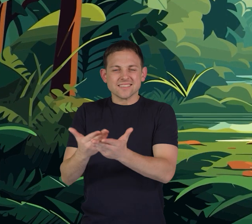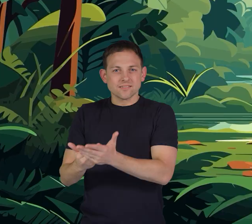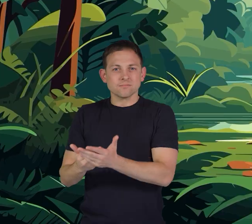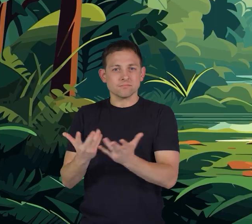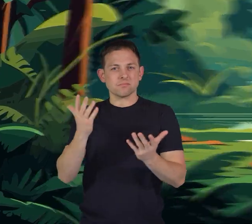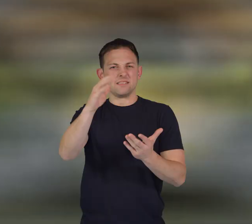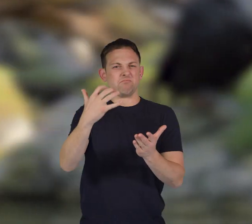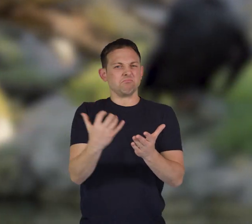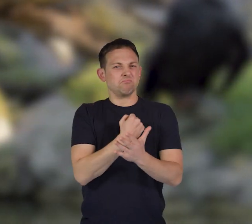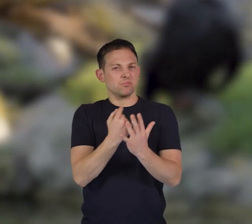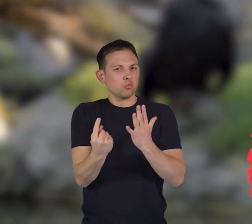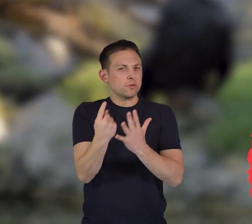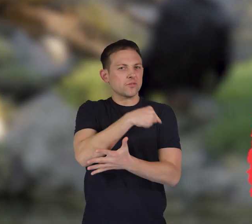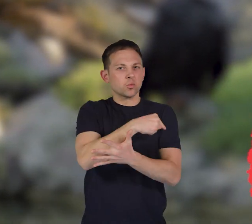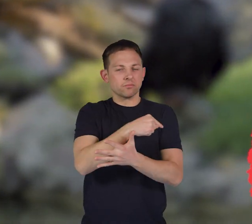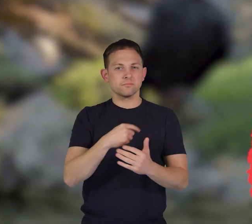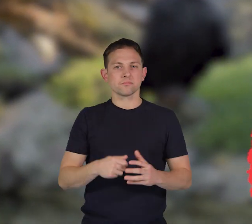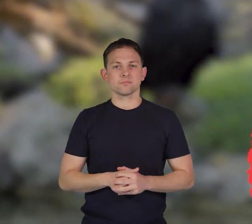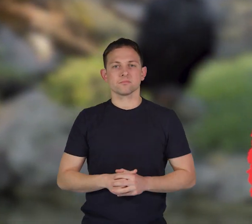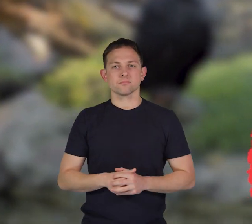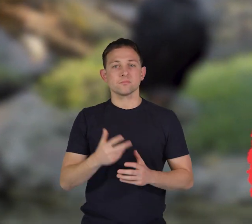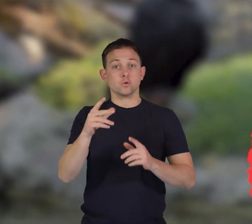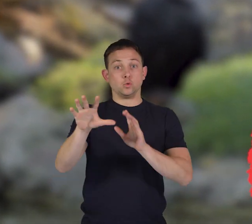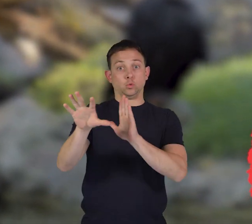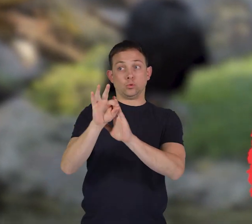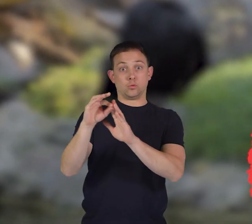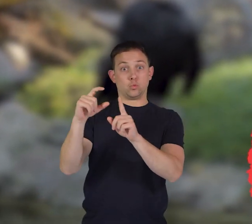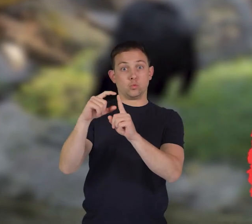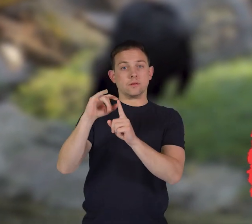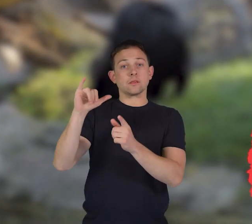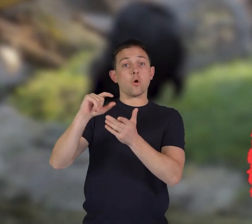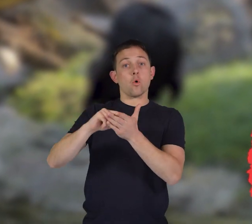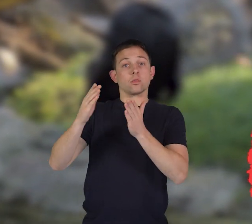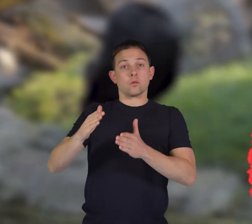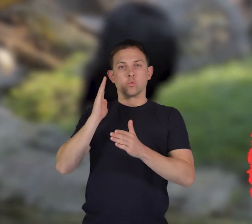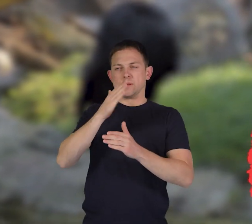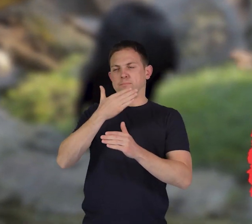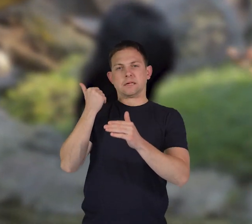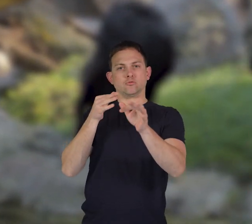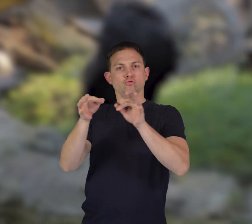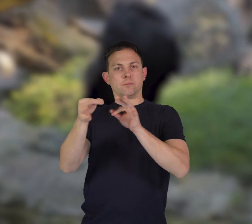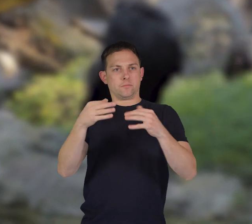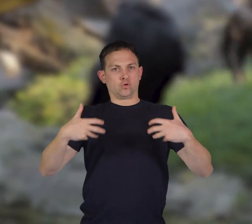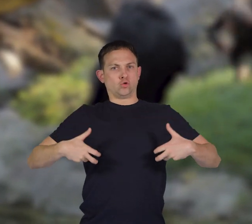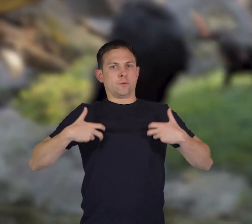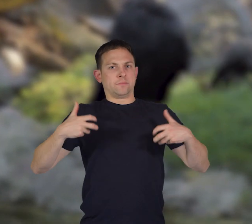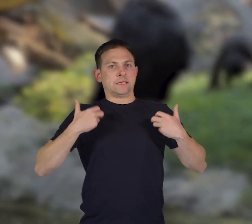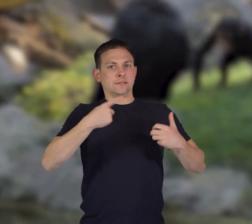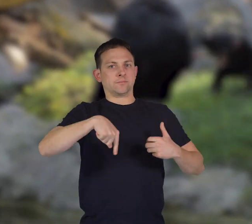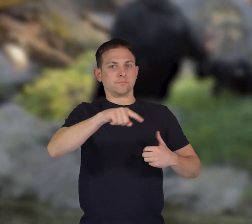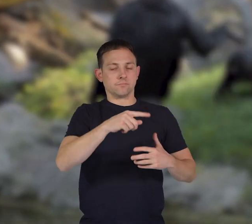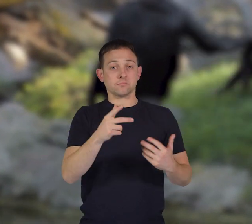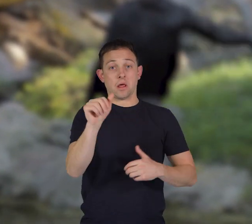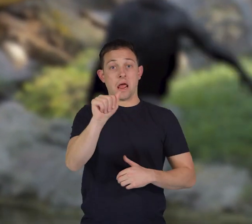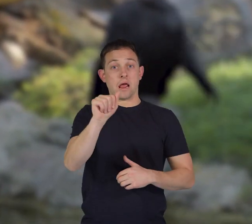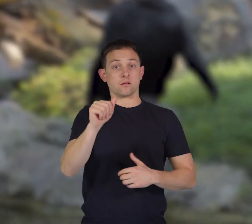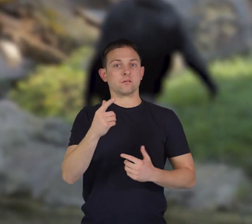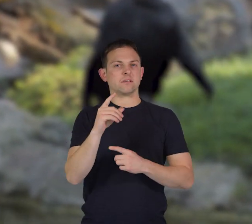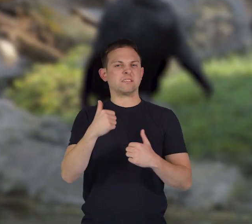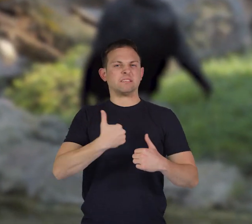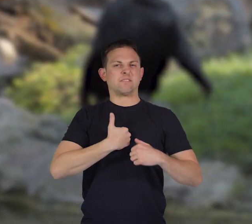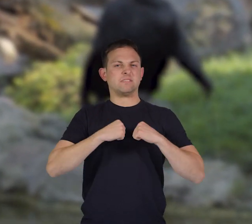review choose the word the author would say best describes the chimpanzee a defenseless